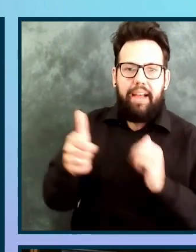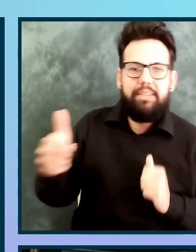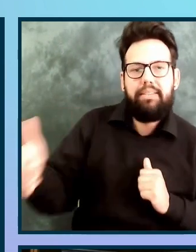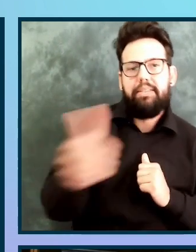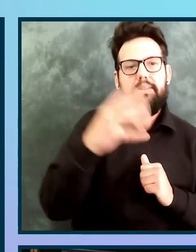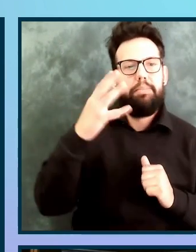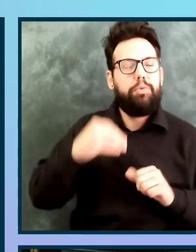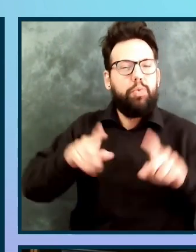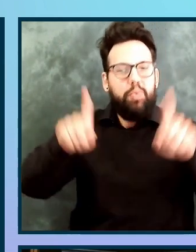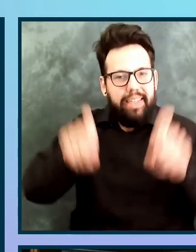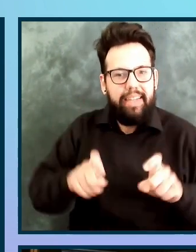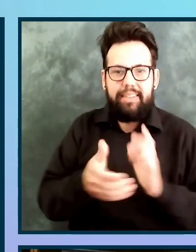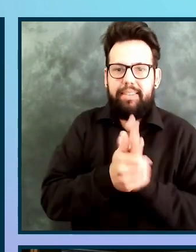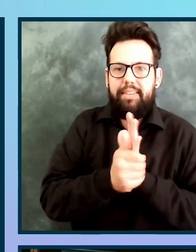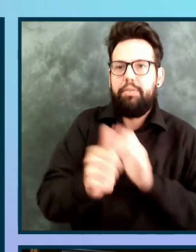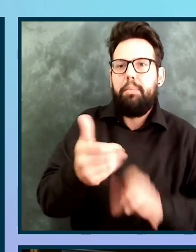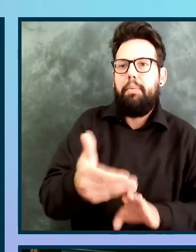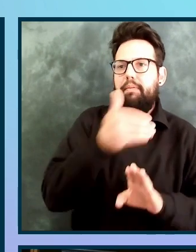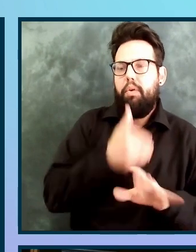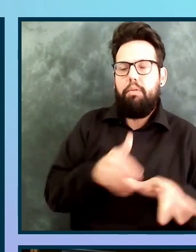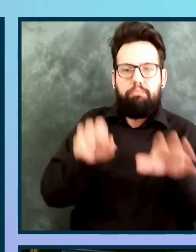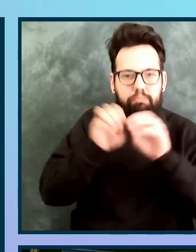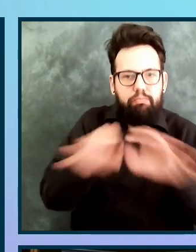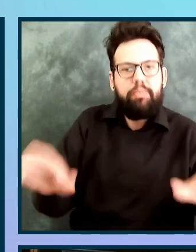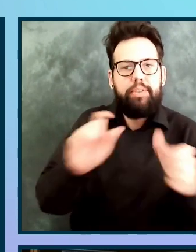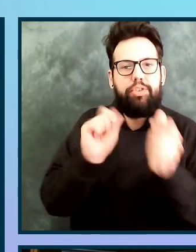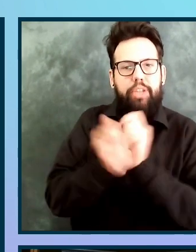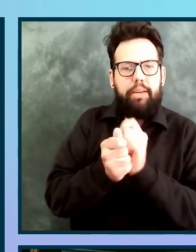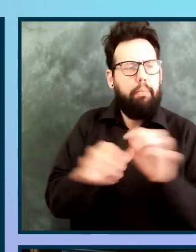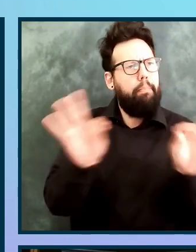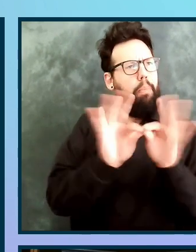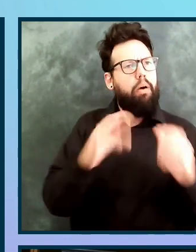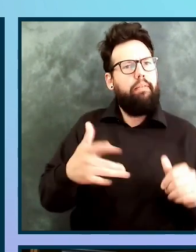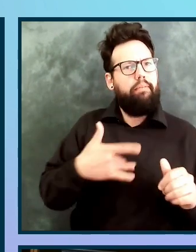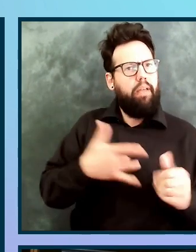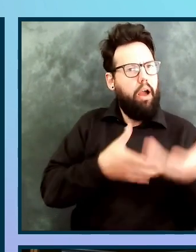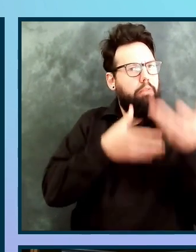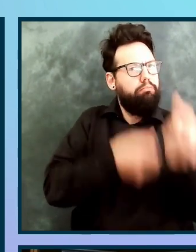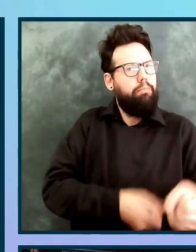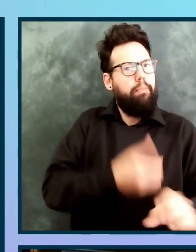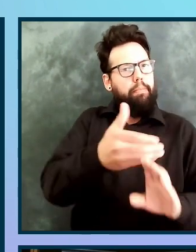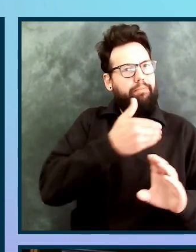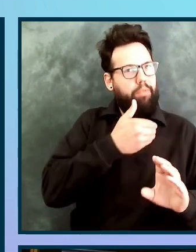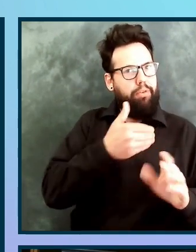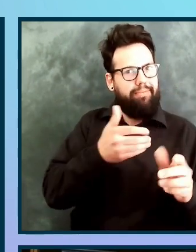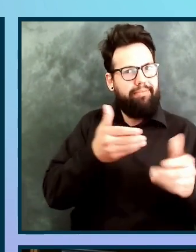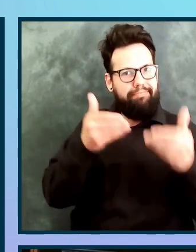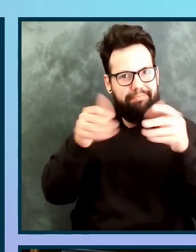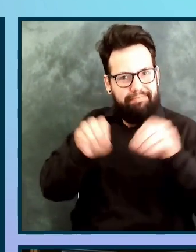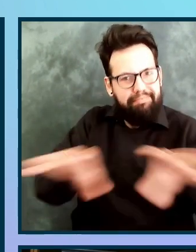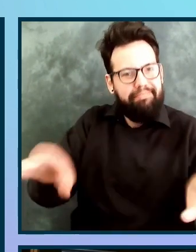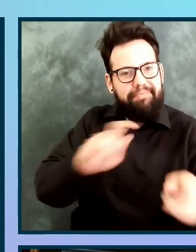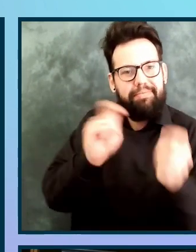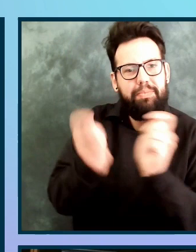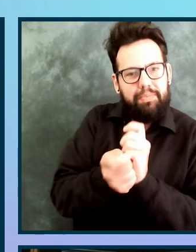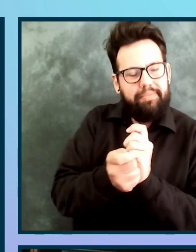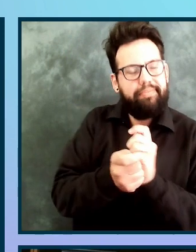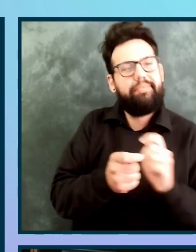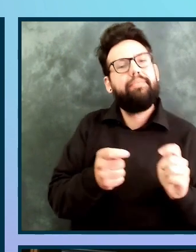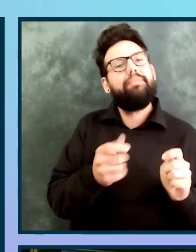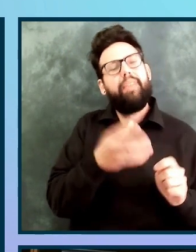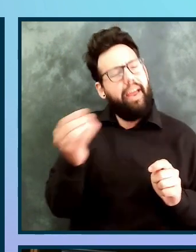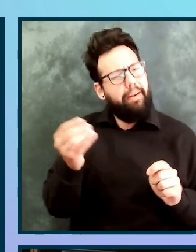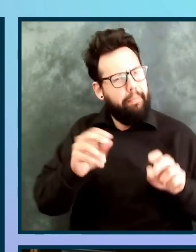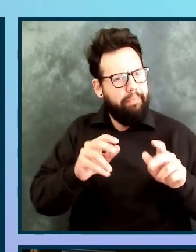skills before changes are rolled out so confidence can be built. This allows you to monitor performance as well and adjust your plan as